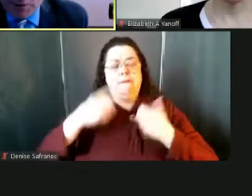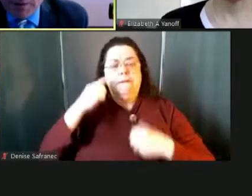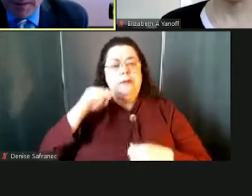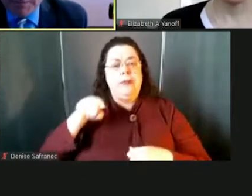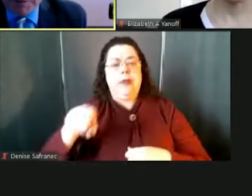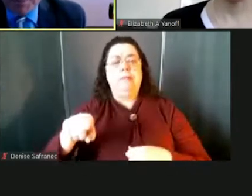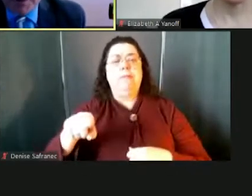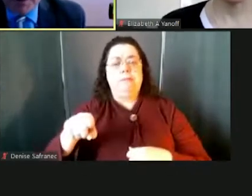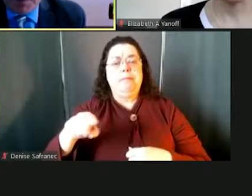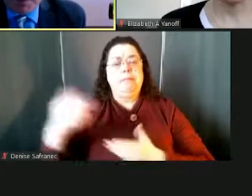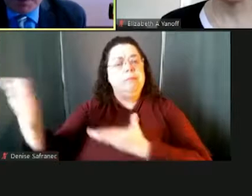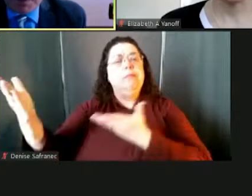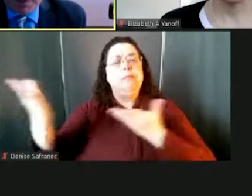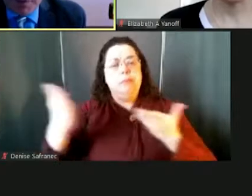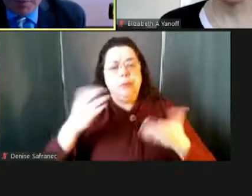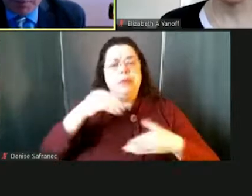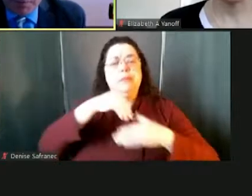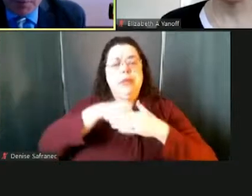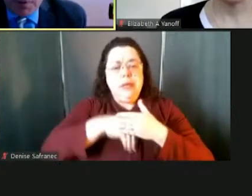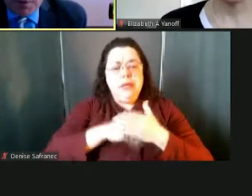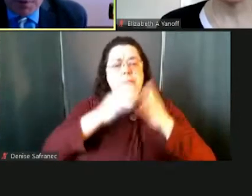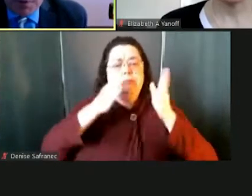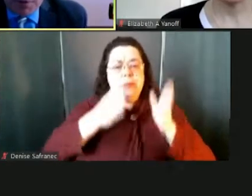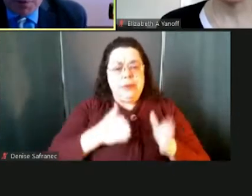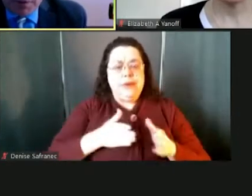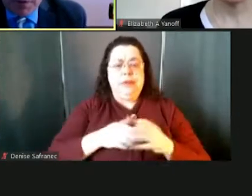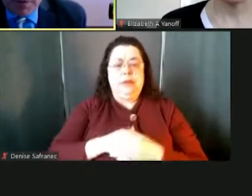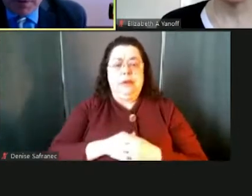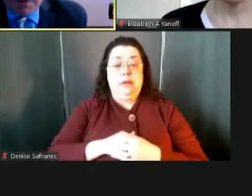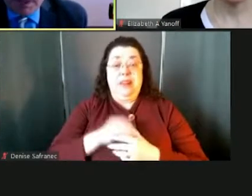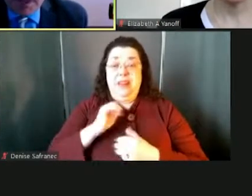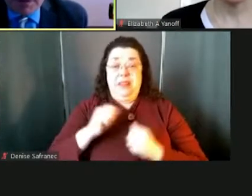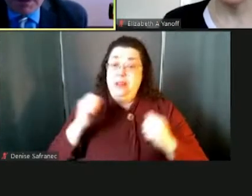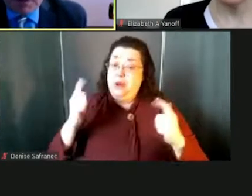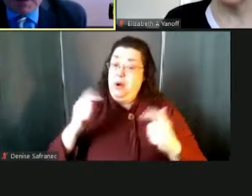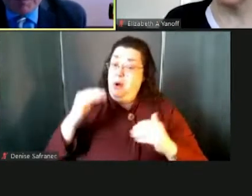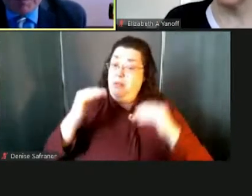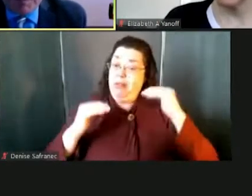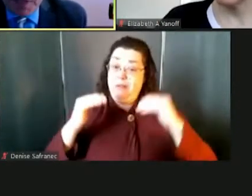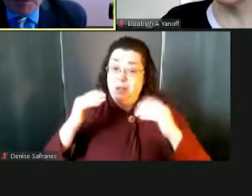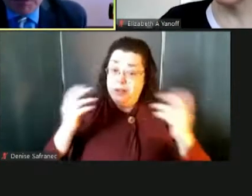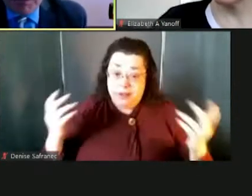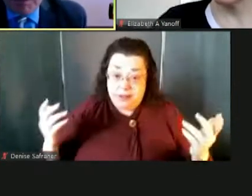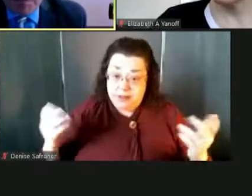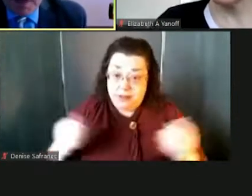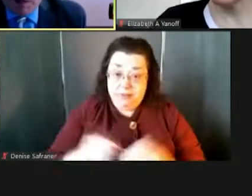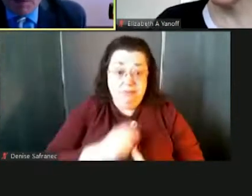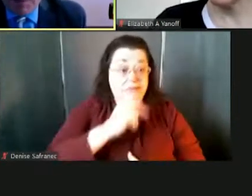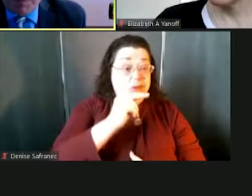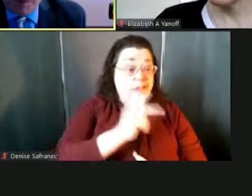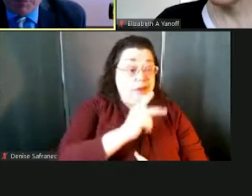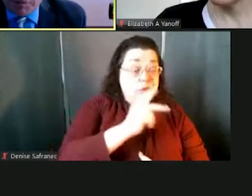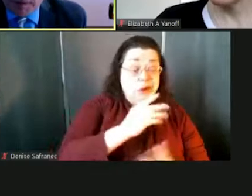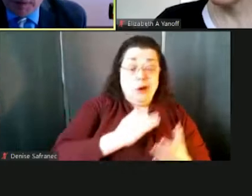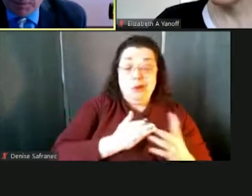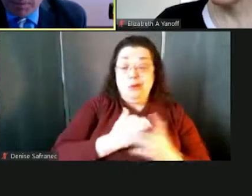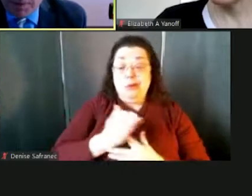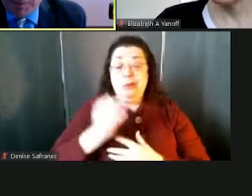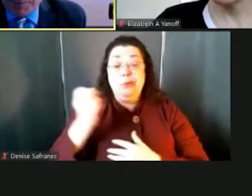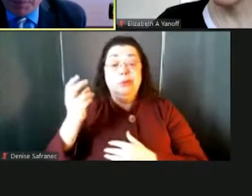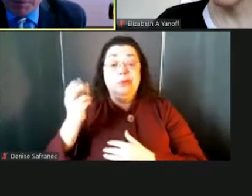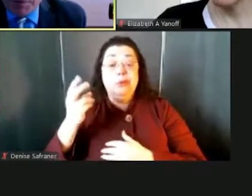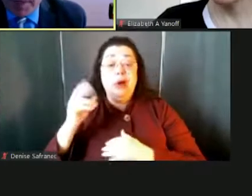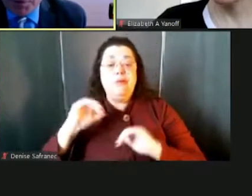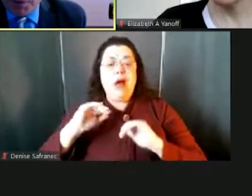That's at all levels, elementary, middle school, and high school. So I think the day is best defined by how can we be as responsive